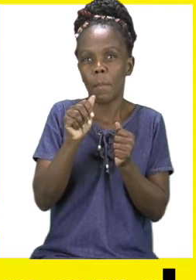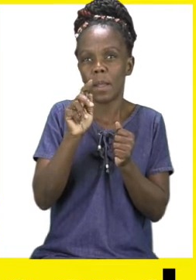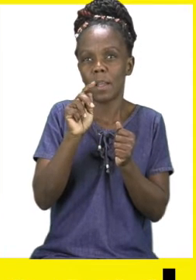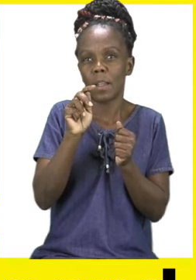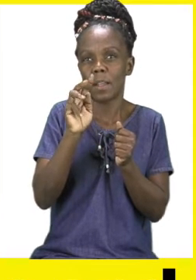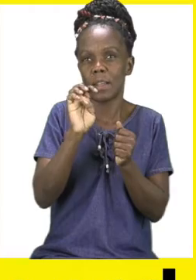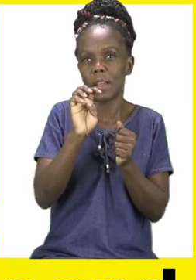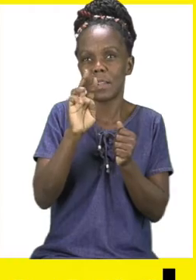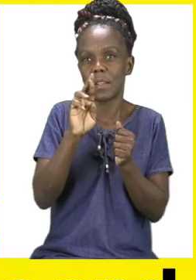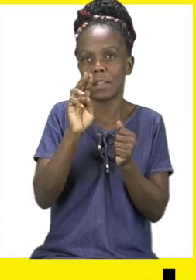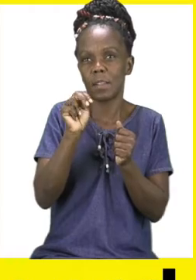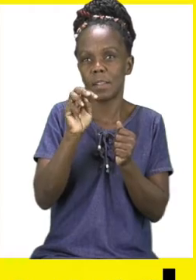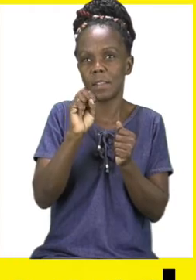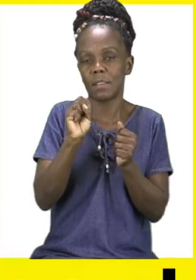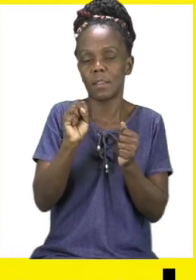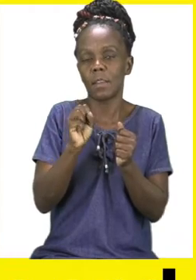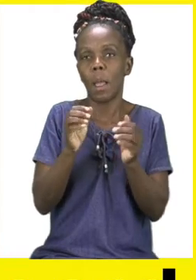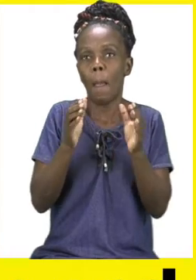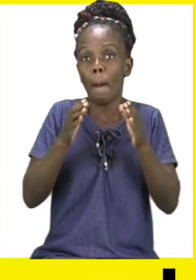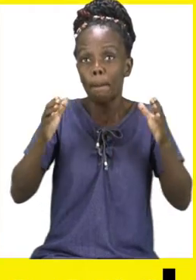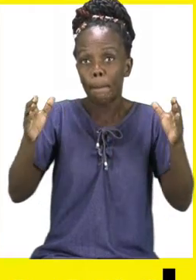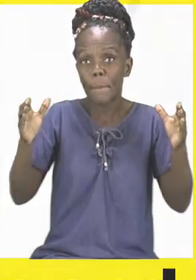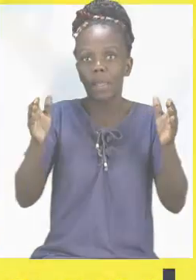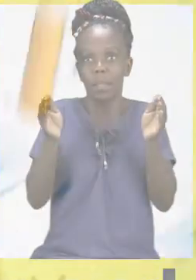big and small.